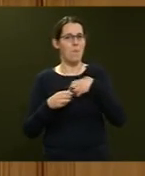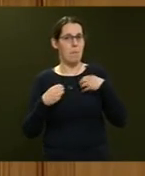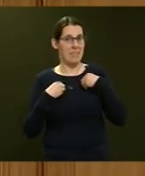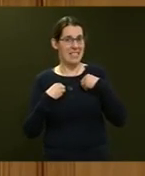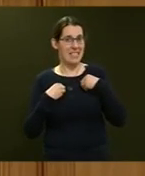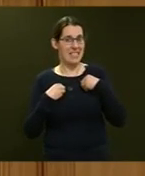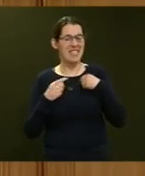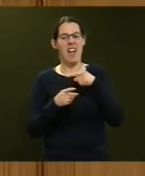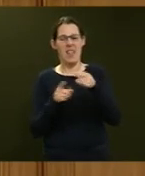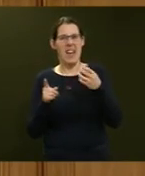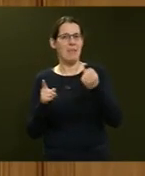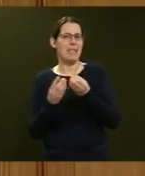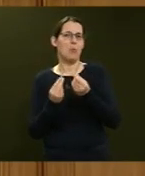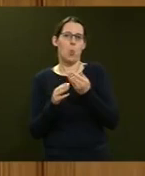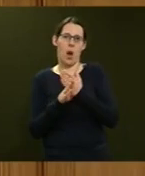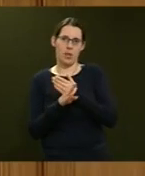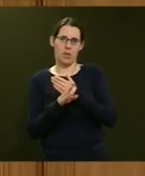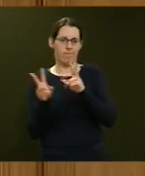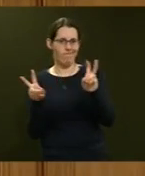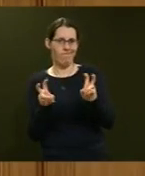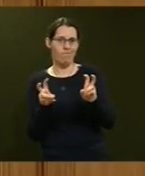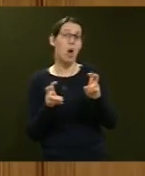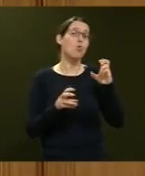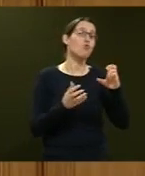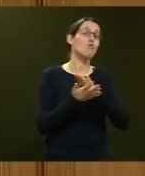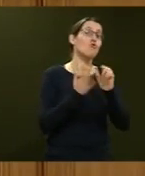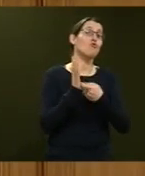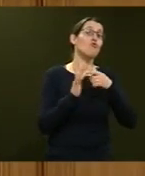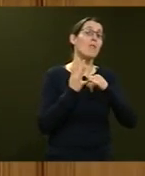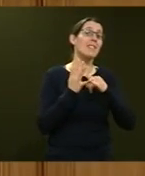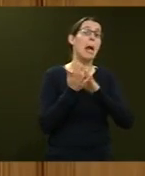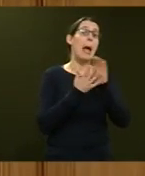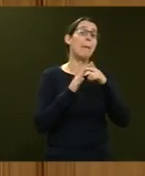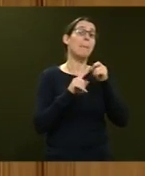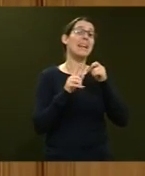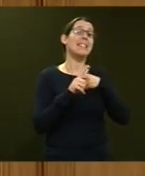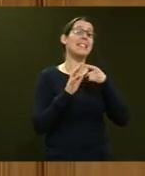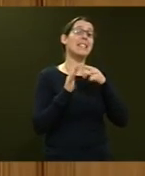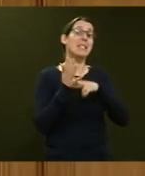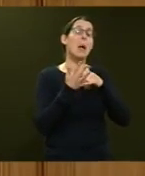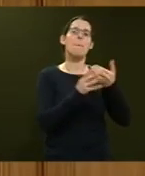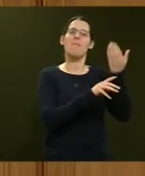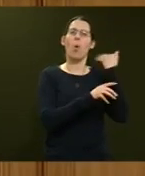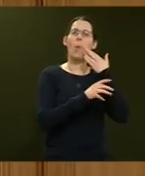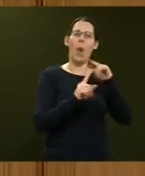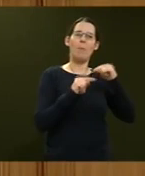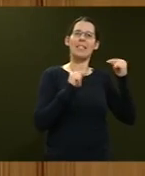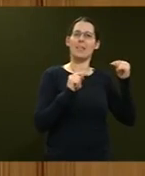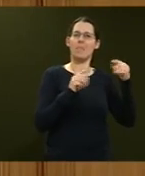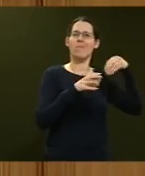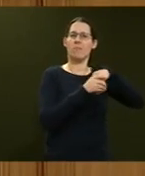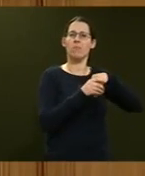something to hide? A statement made by Chris Hipkins in opposition. If so, what was